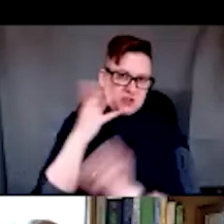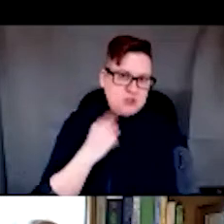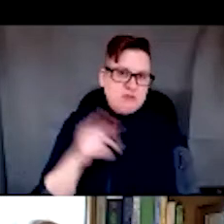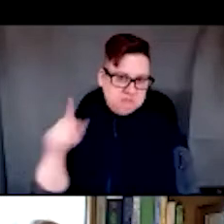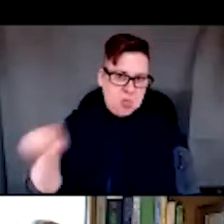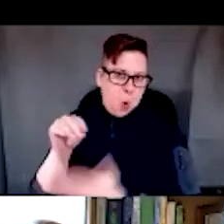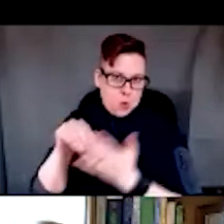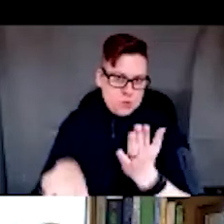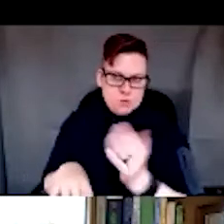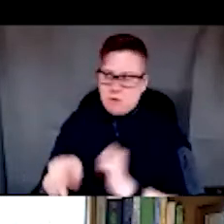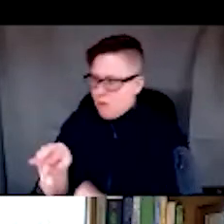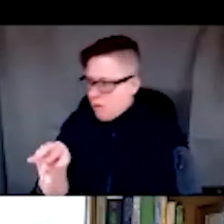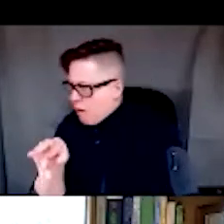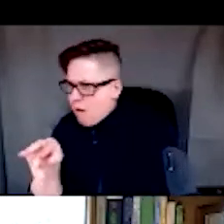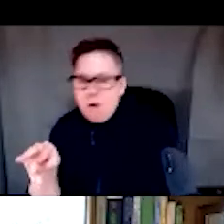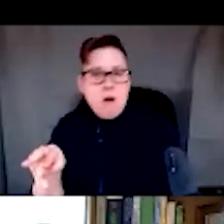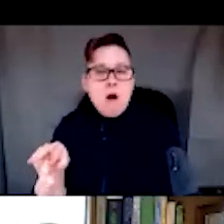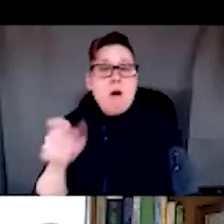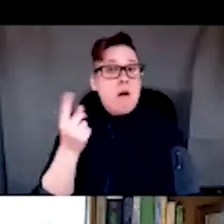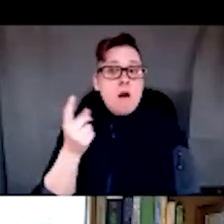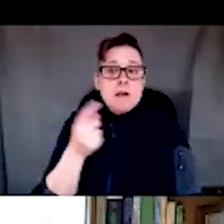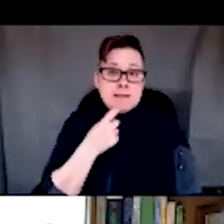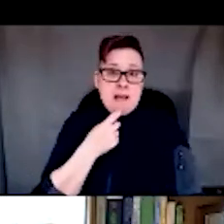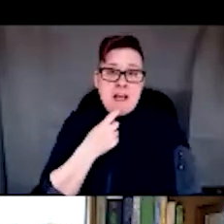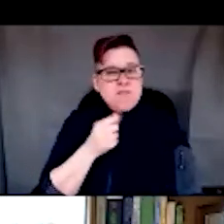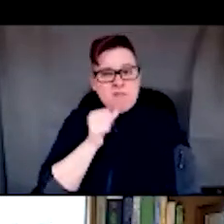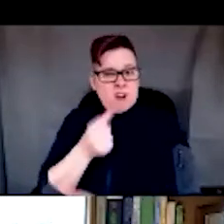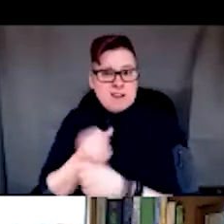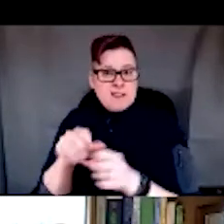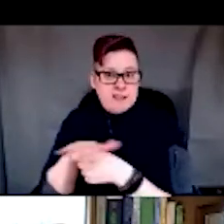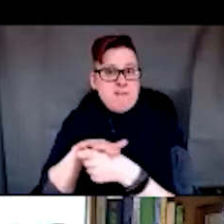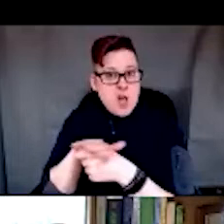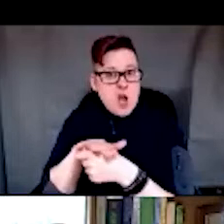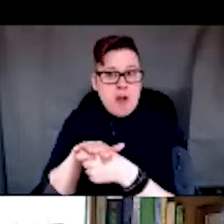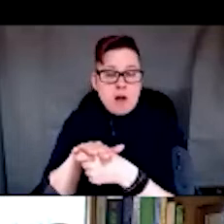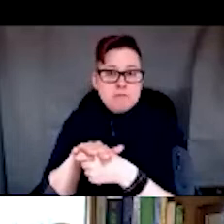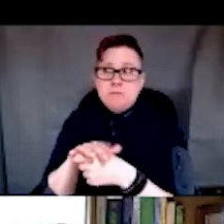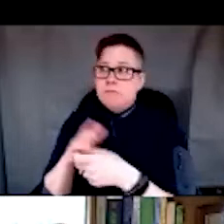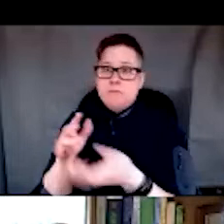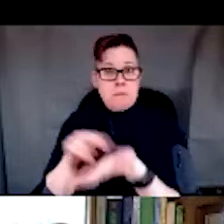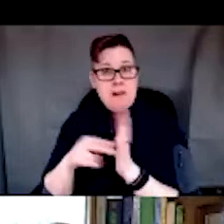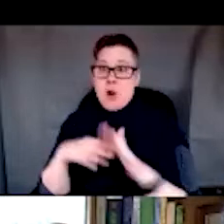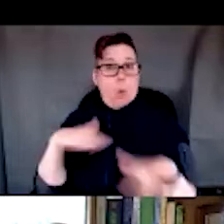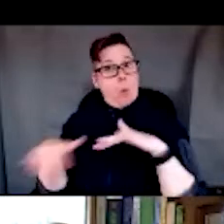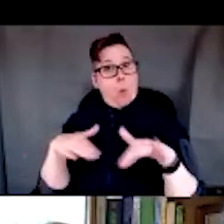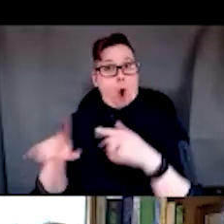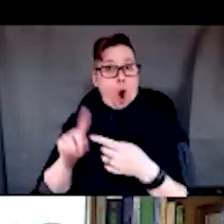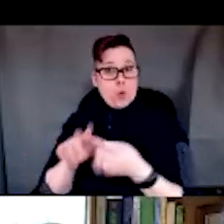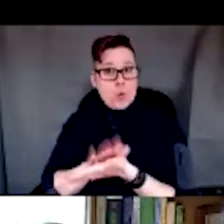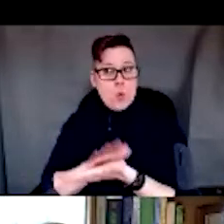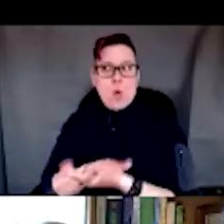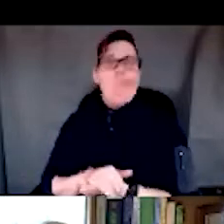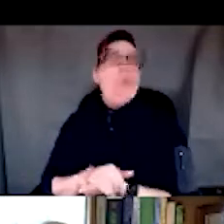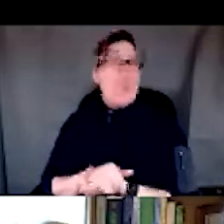those students that found that there was unsafe areas, that being able to walk to school was very